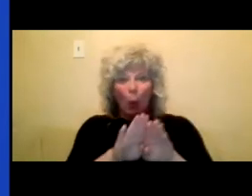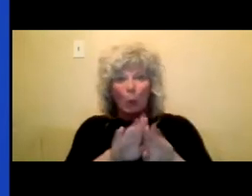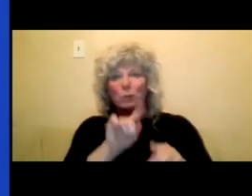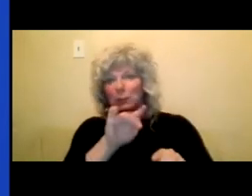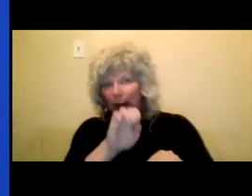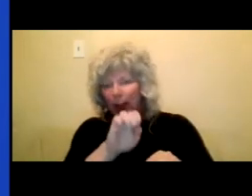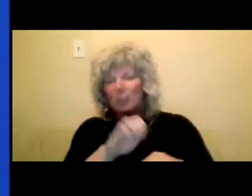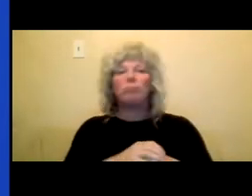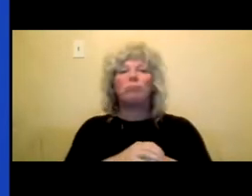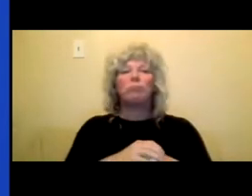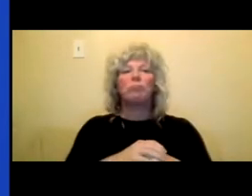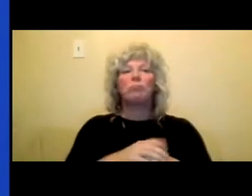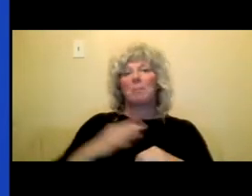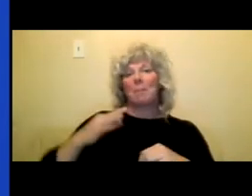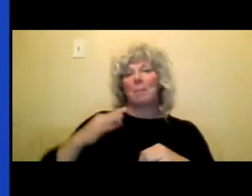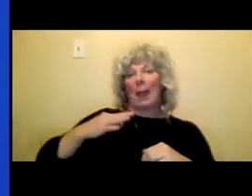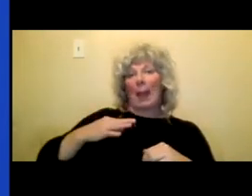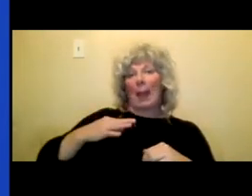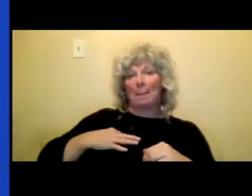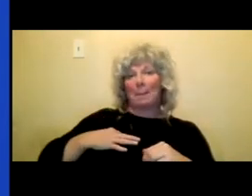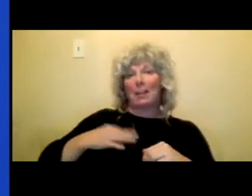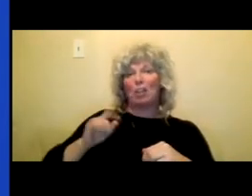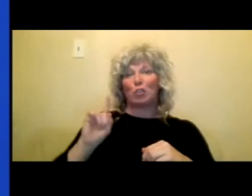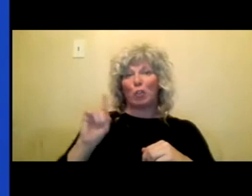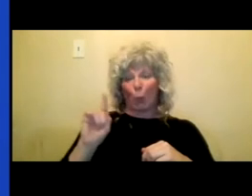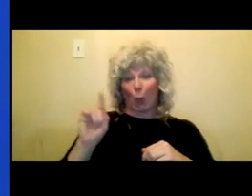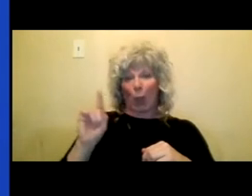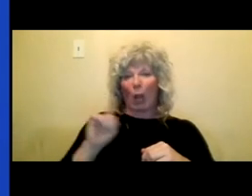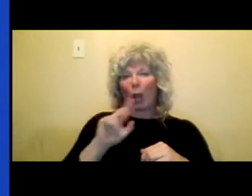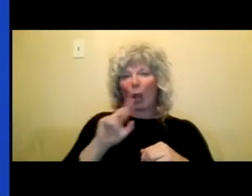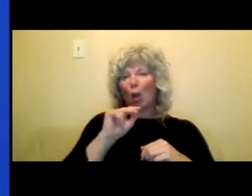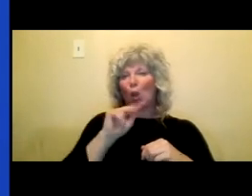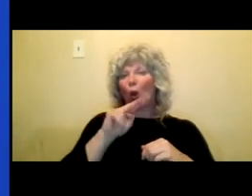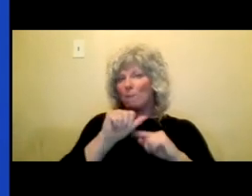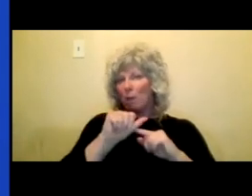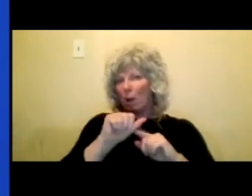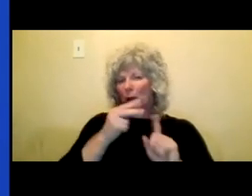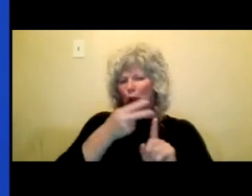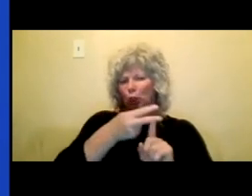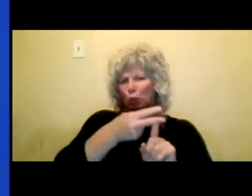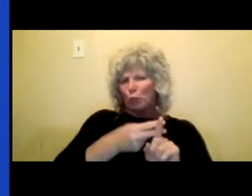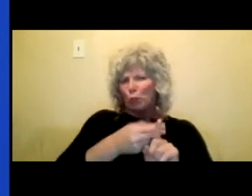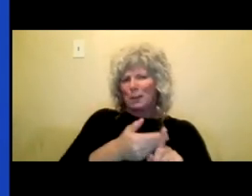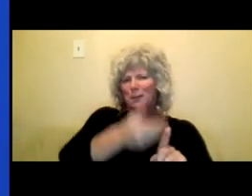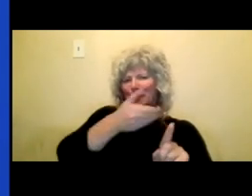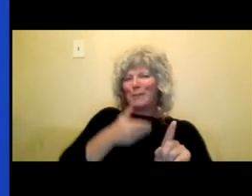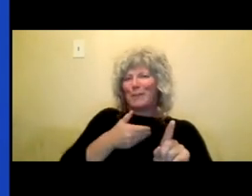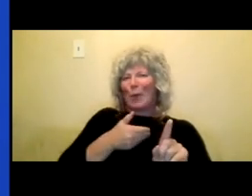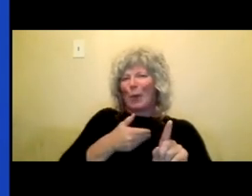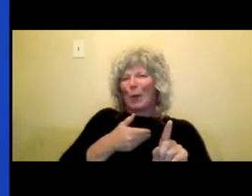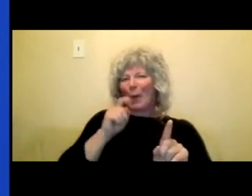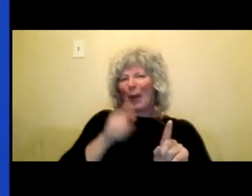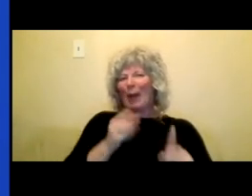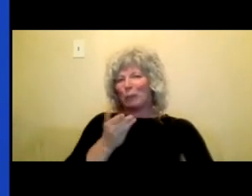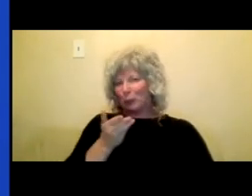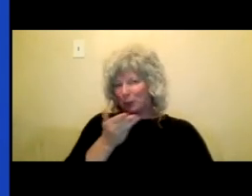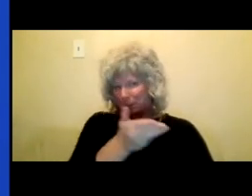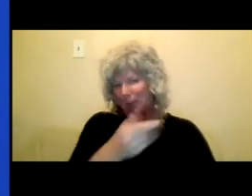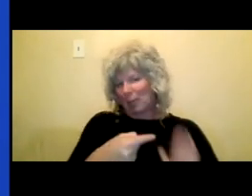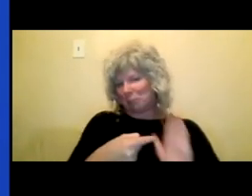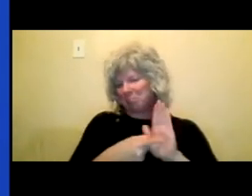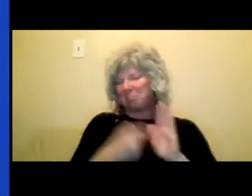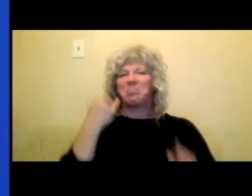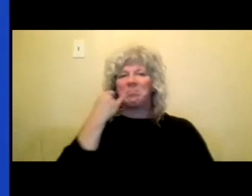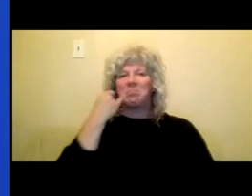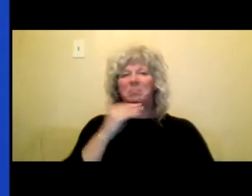Applications are available in NOVA two months prior to the deadline date. So the March 4th deadline,